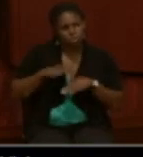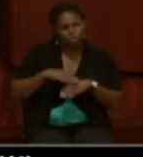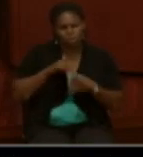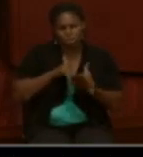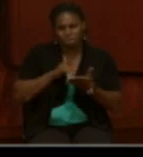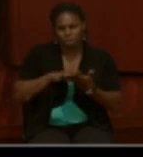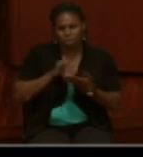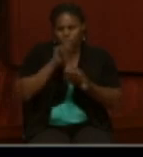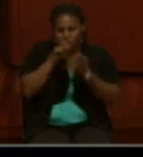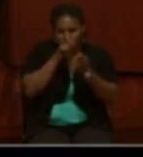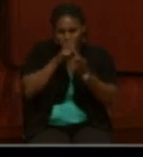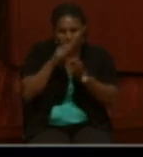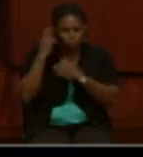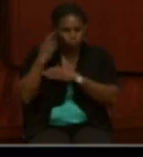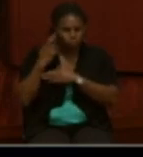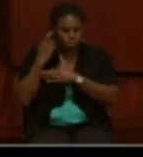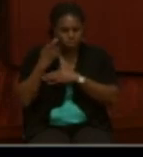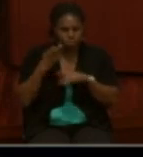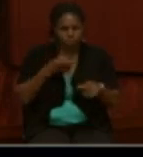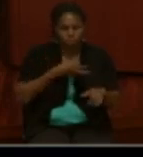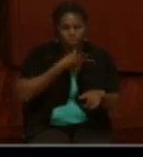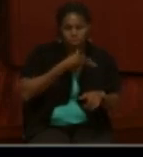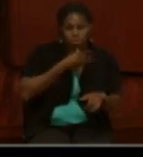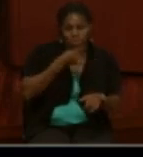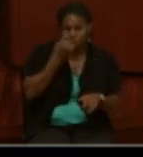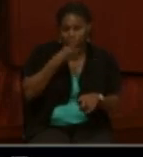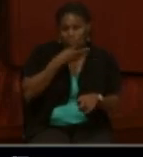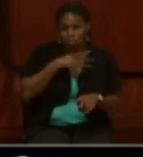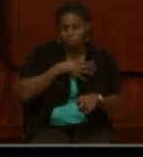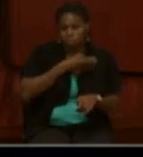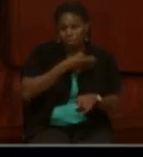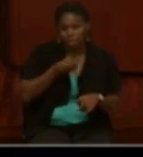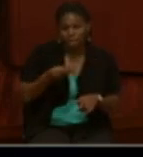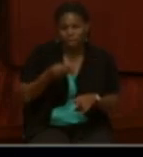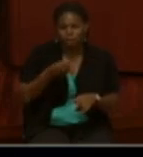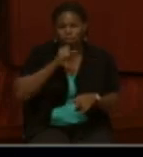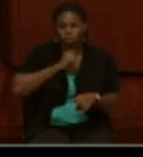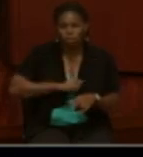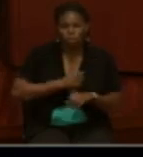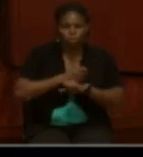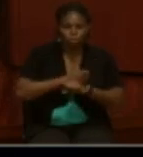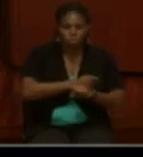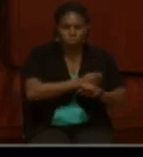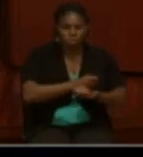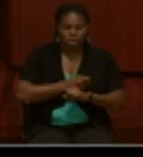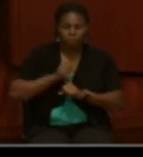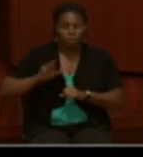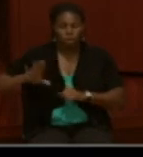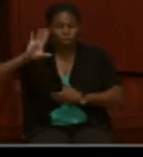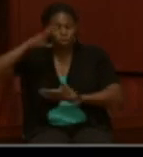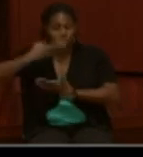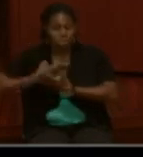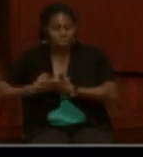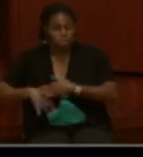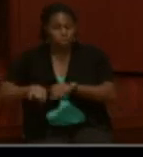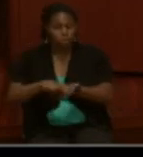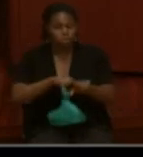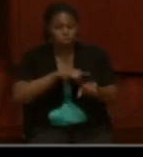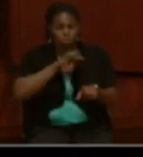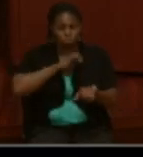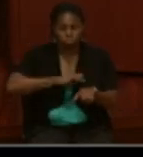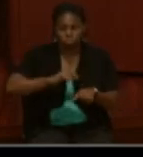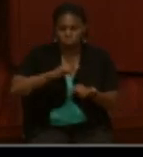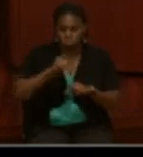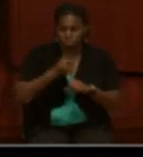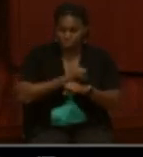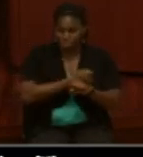reason. Keckley is a black woman and a former slave. Her son is also a former slave, which we